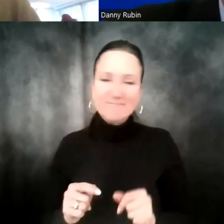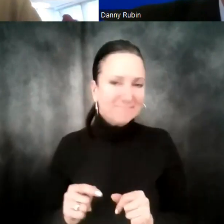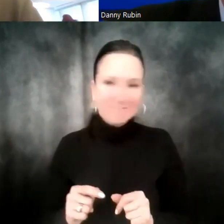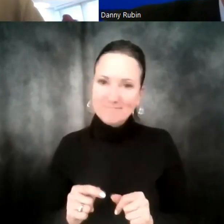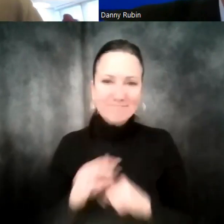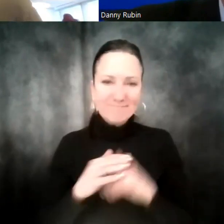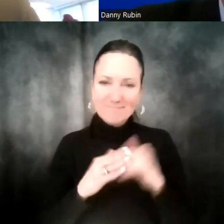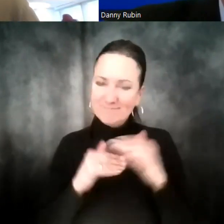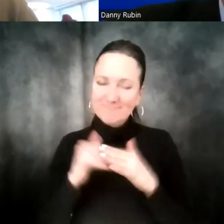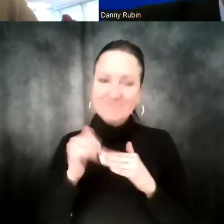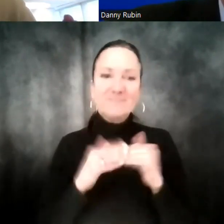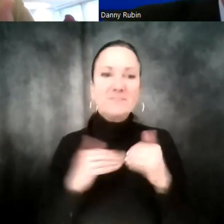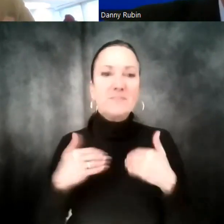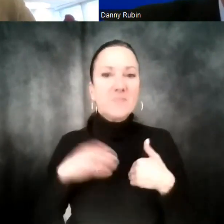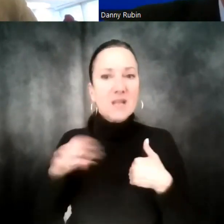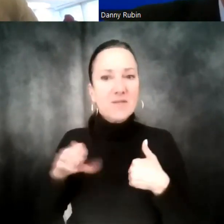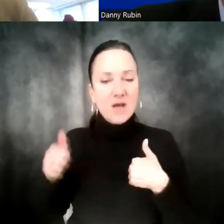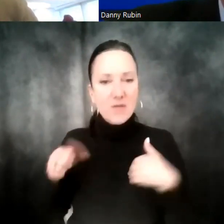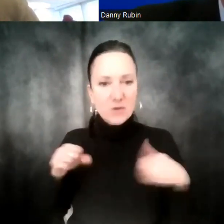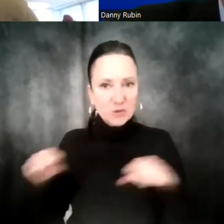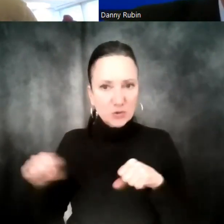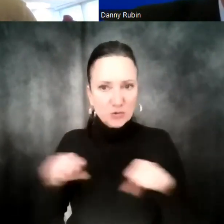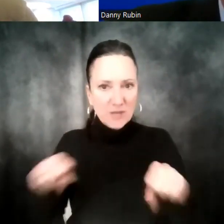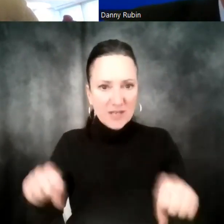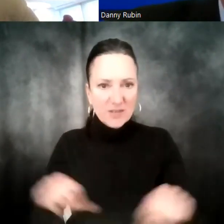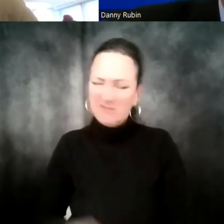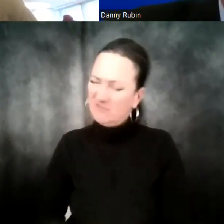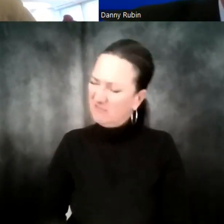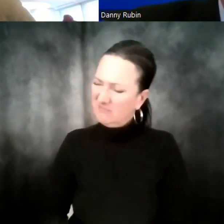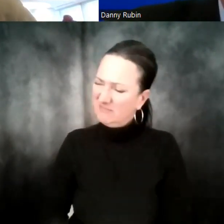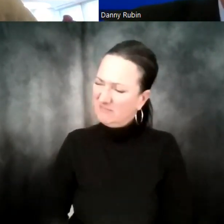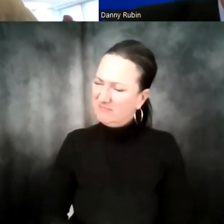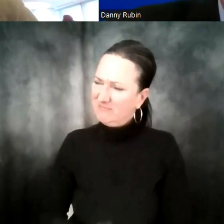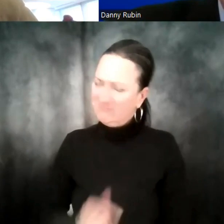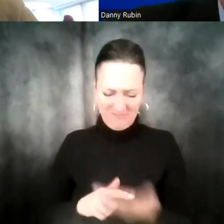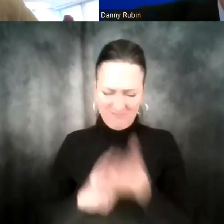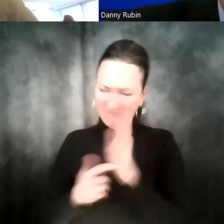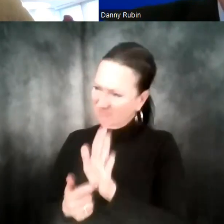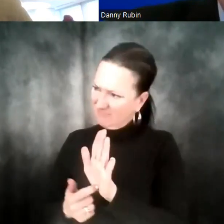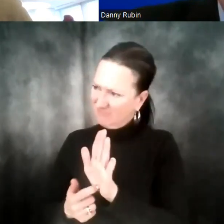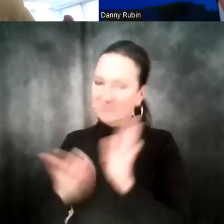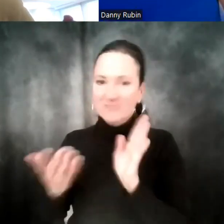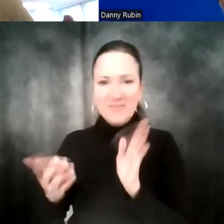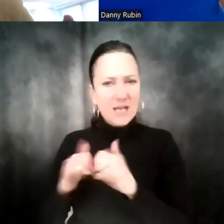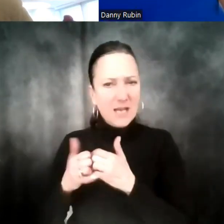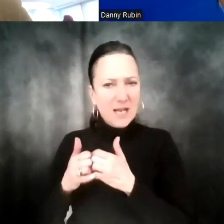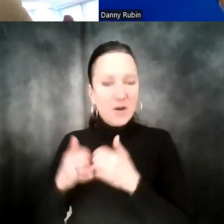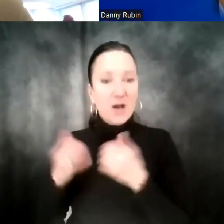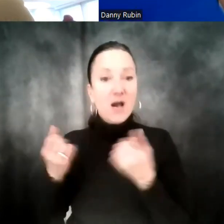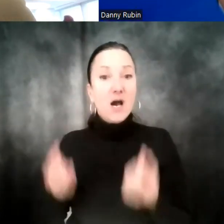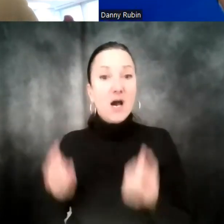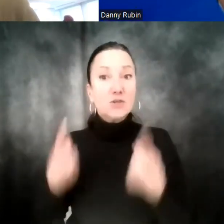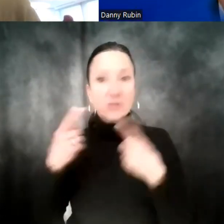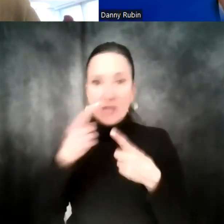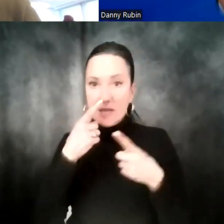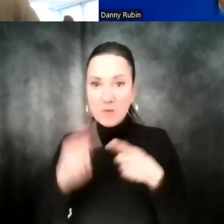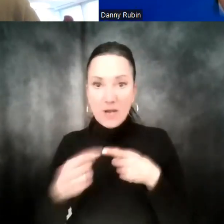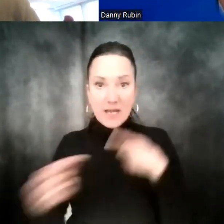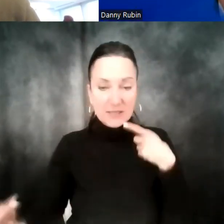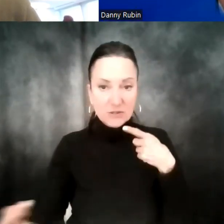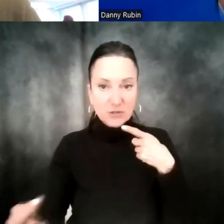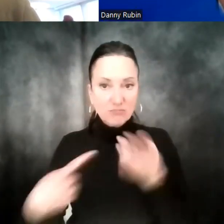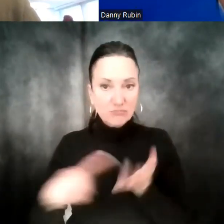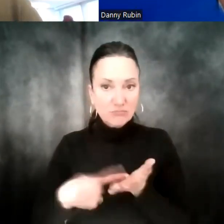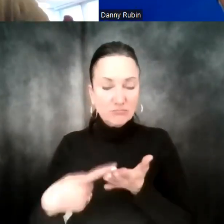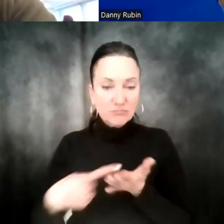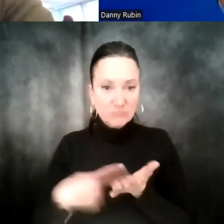backups to understand how could they try to rebuttal you. And that's also very common in public speaking. Understand the arguments that can be made against what you're trying to say